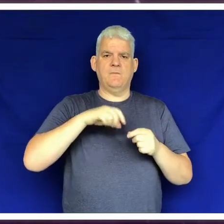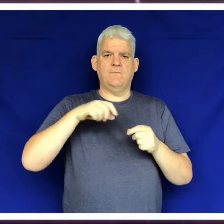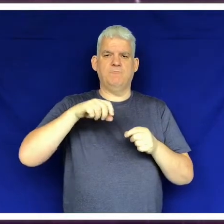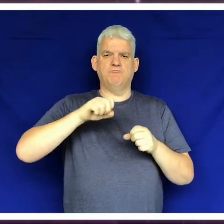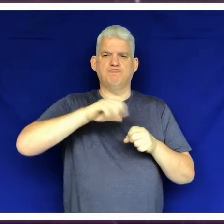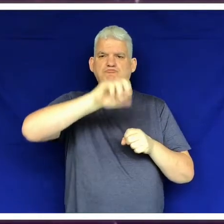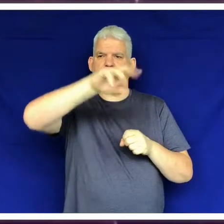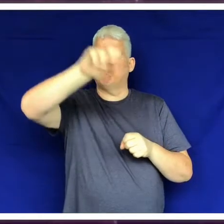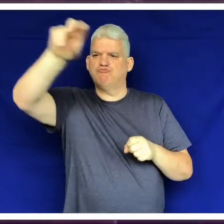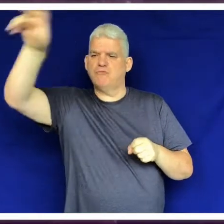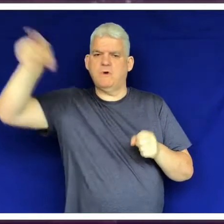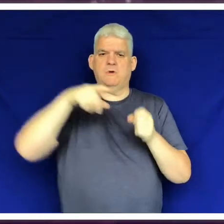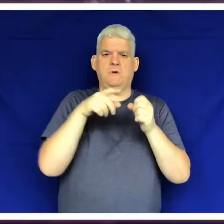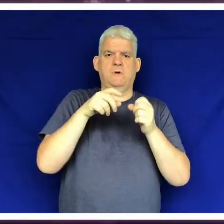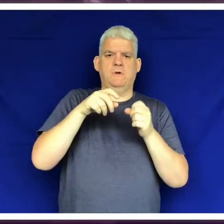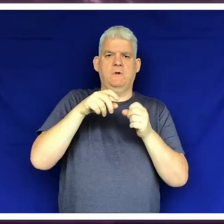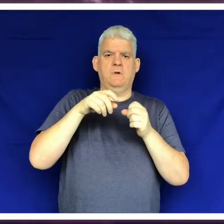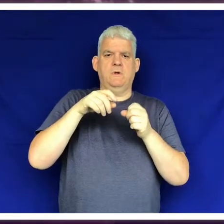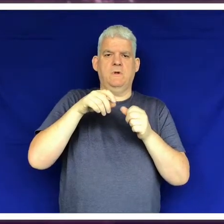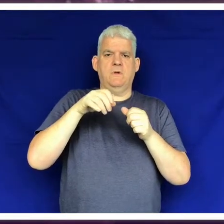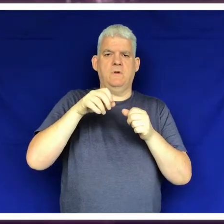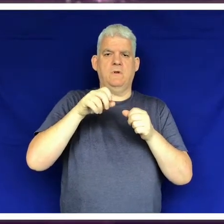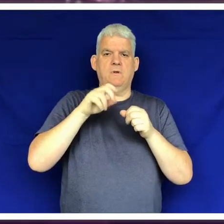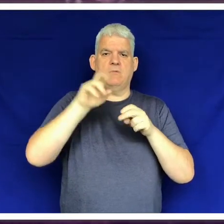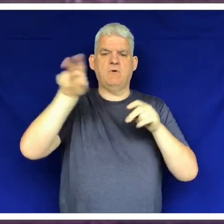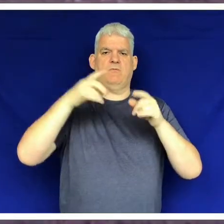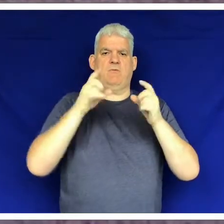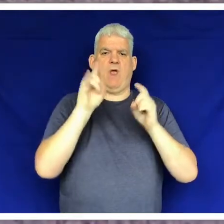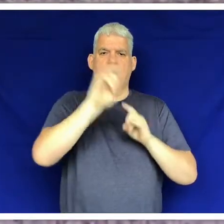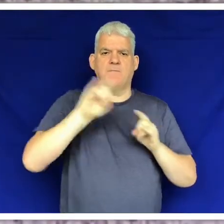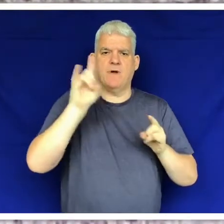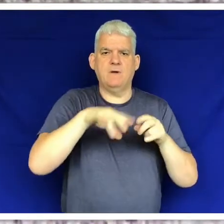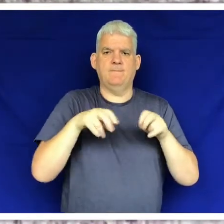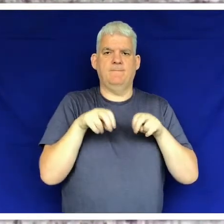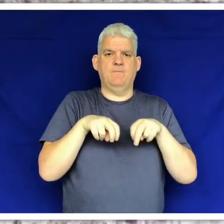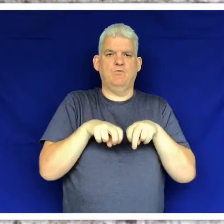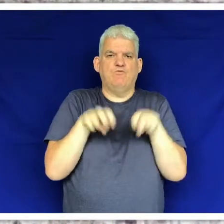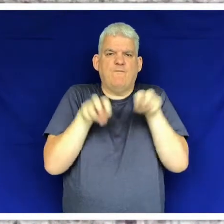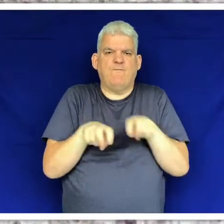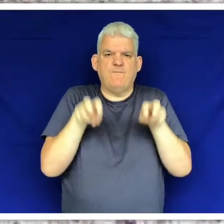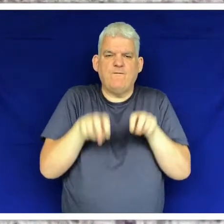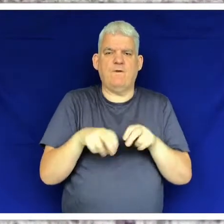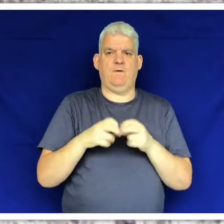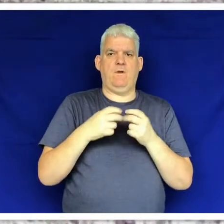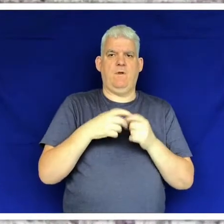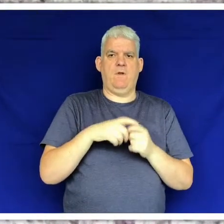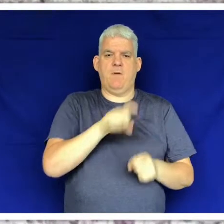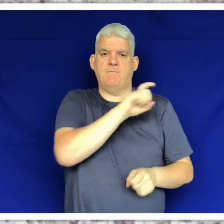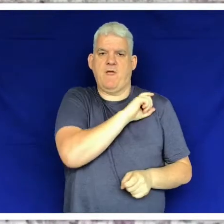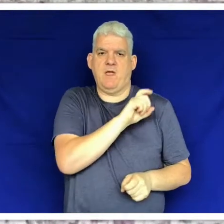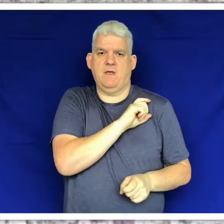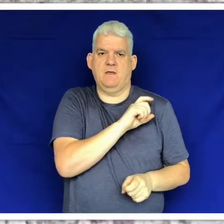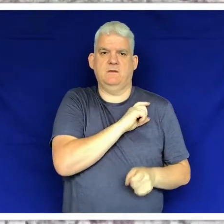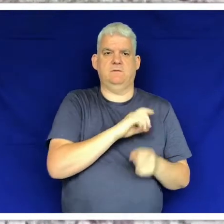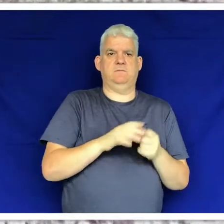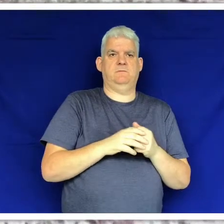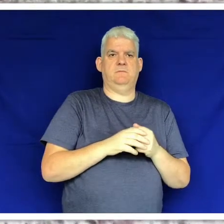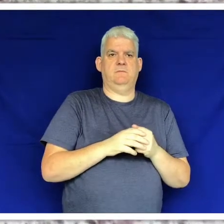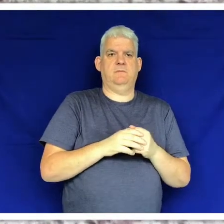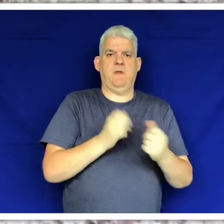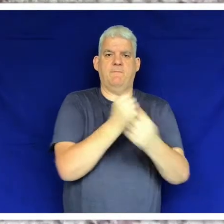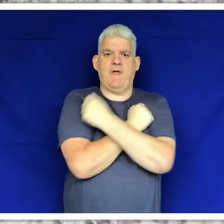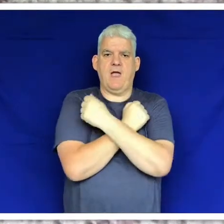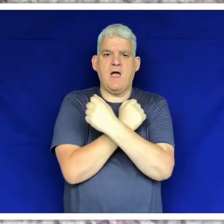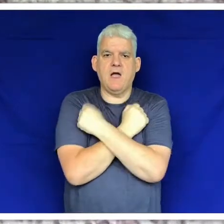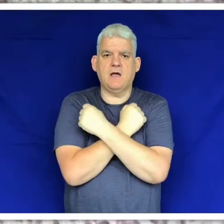While we were in Australia we did a lot of sightseeing. We saw different animals, kangaroos, parrots and